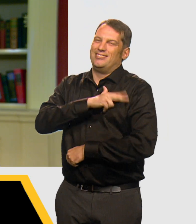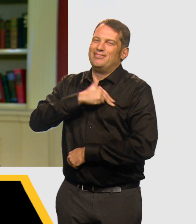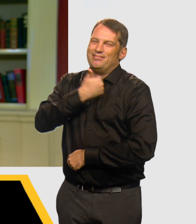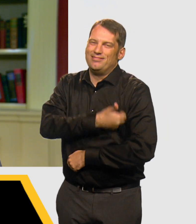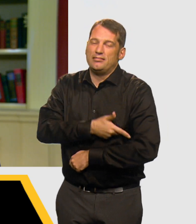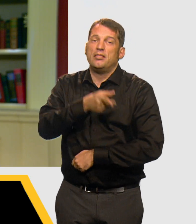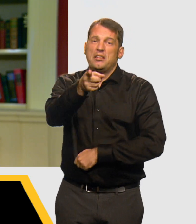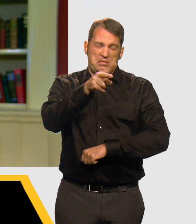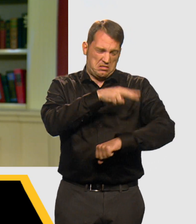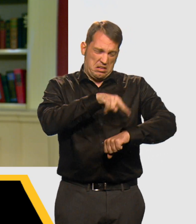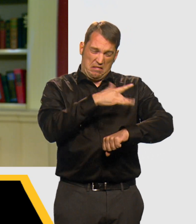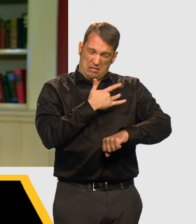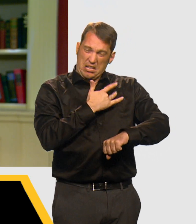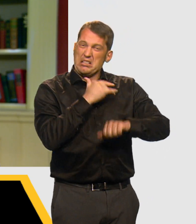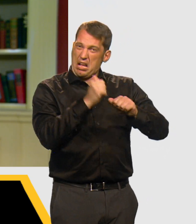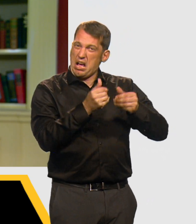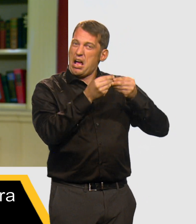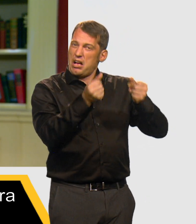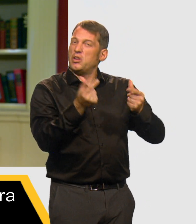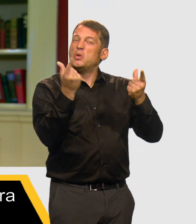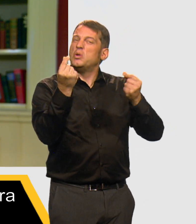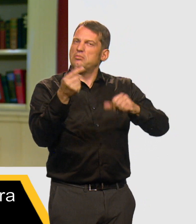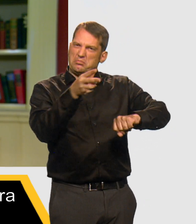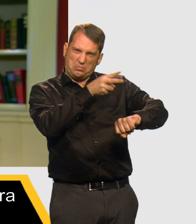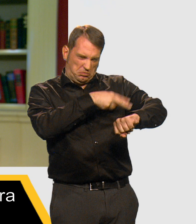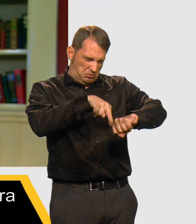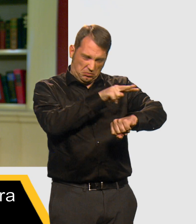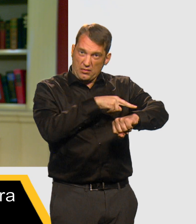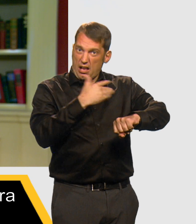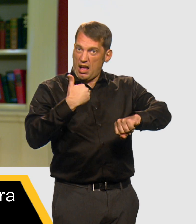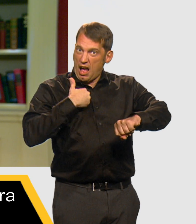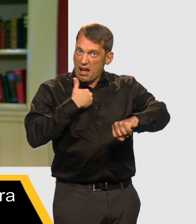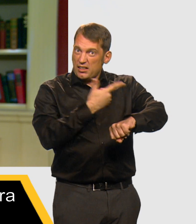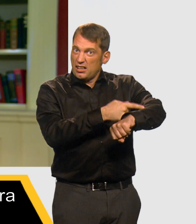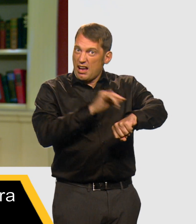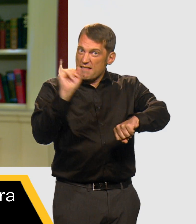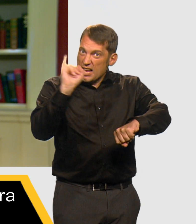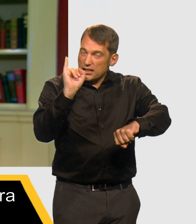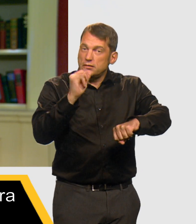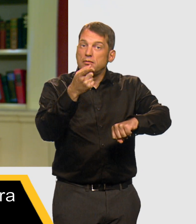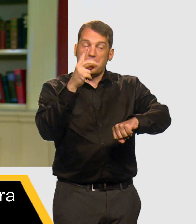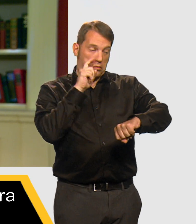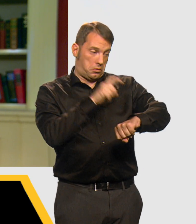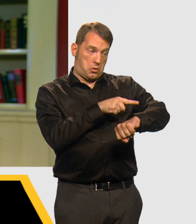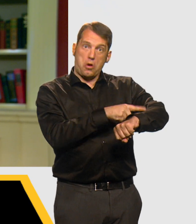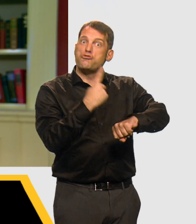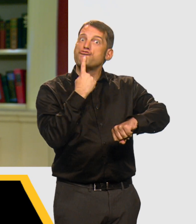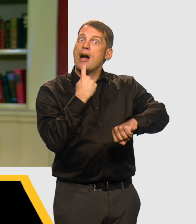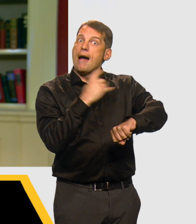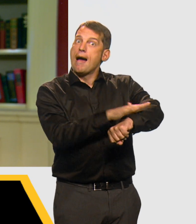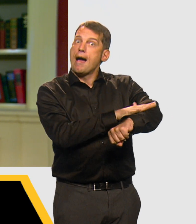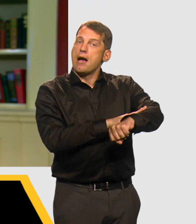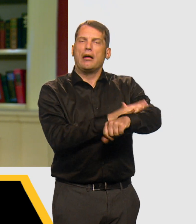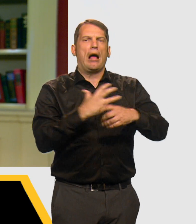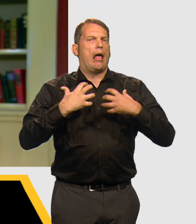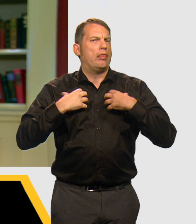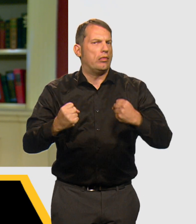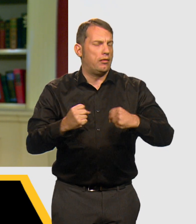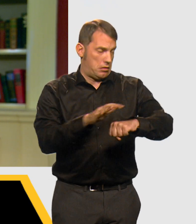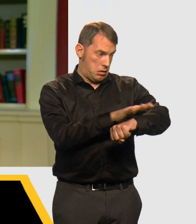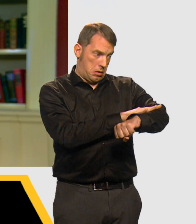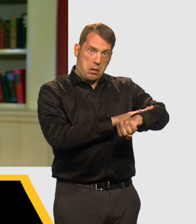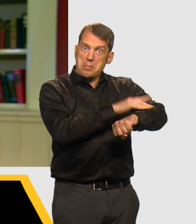If you think a wound is treatable, first examine the wound for signs of an infection. Red color is healthy tissue,